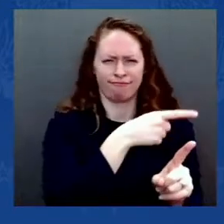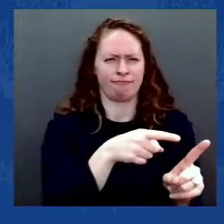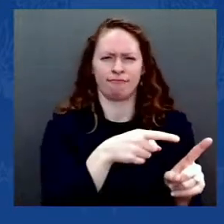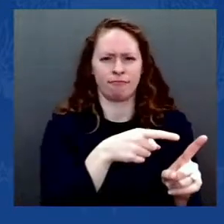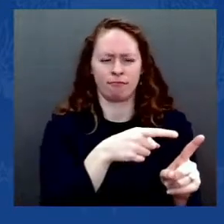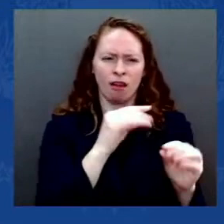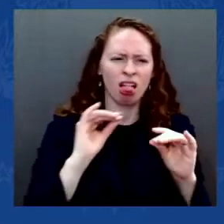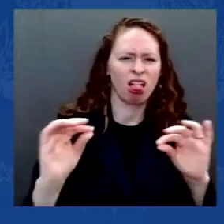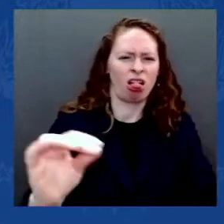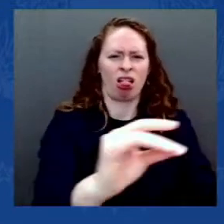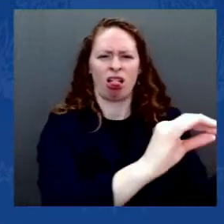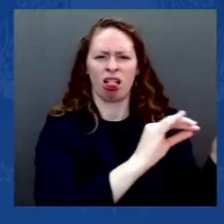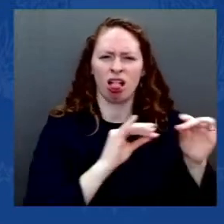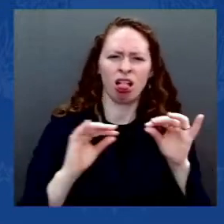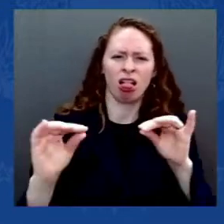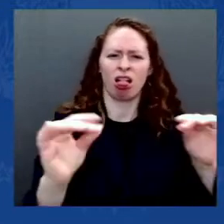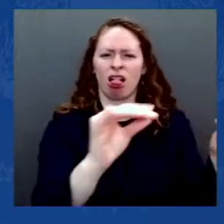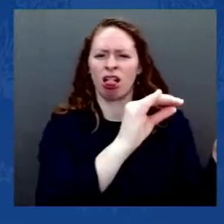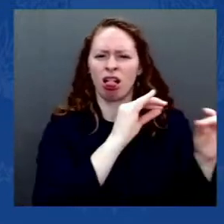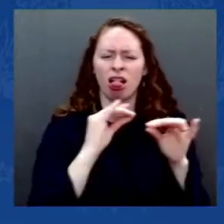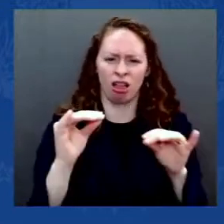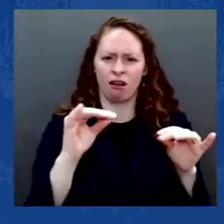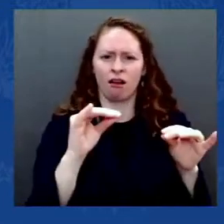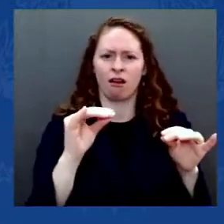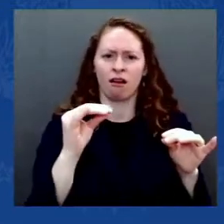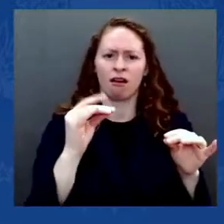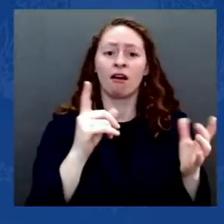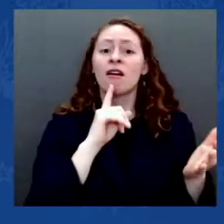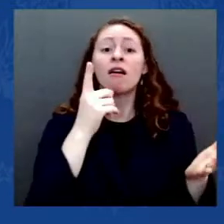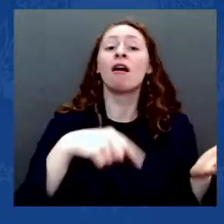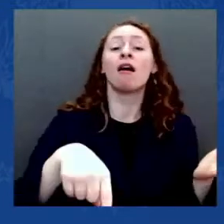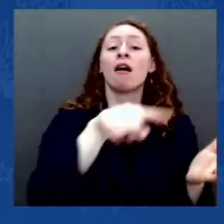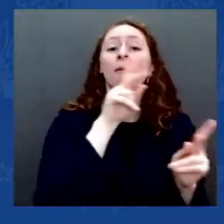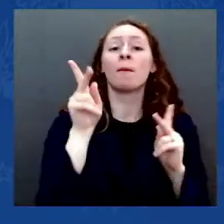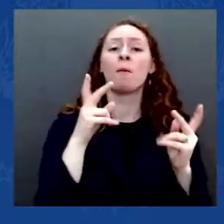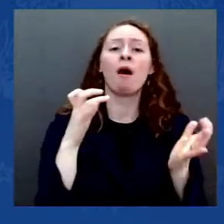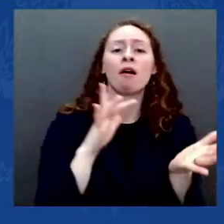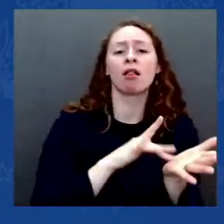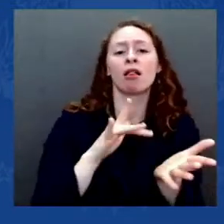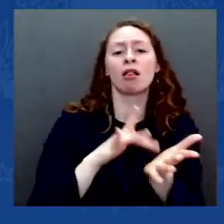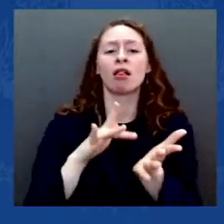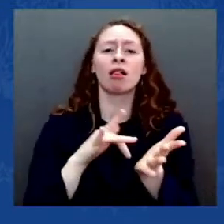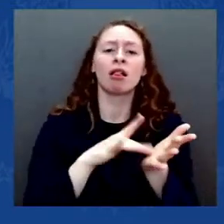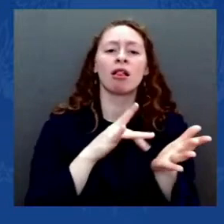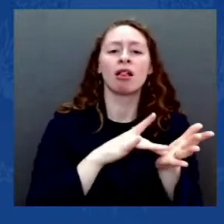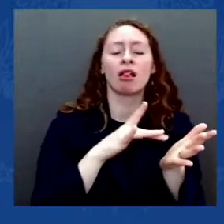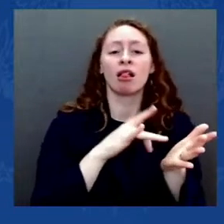We must be absolutely clear about what is true and what is a lie.